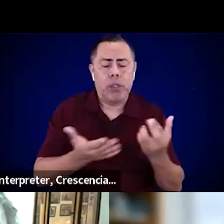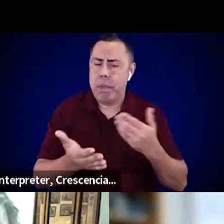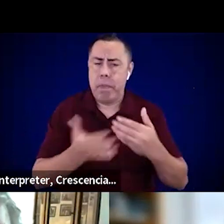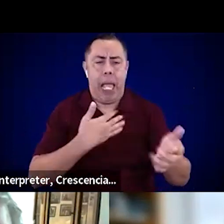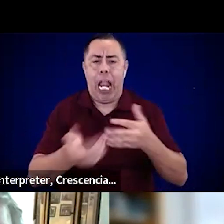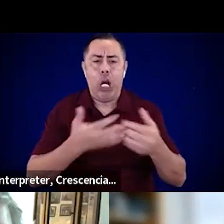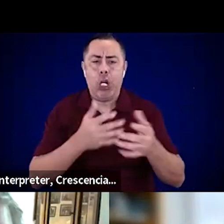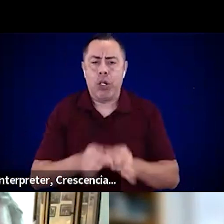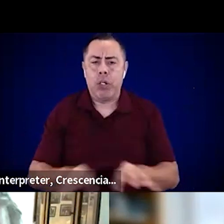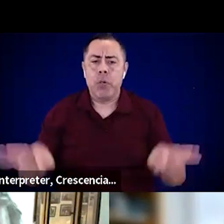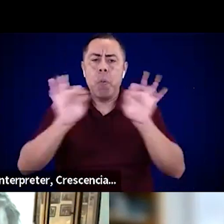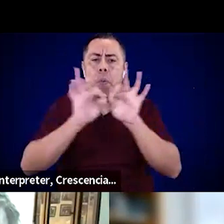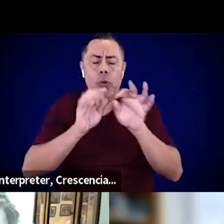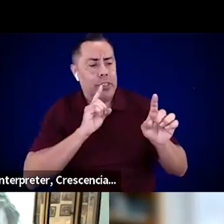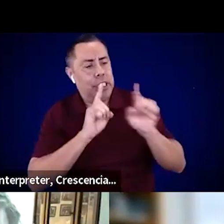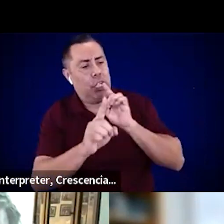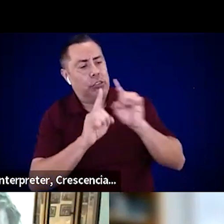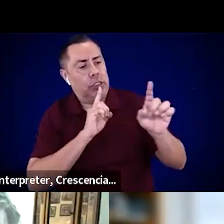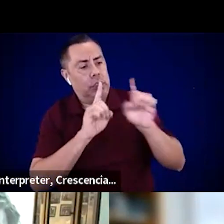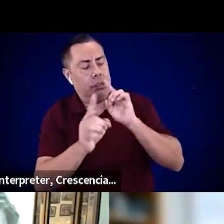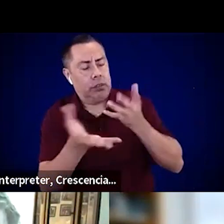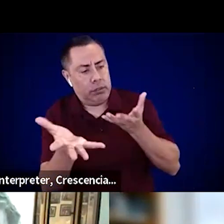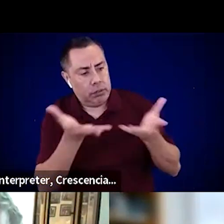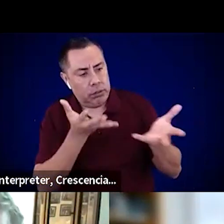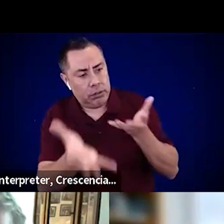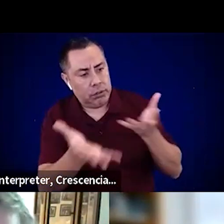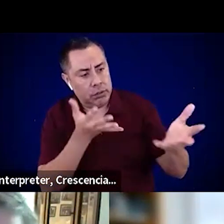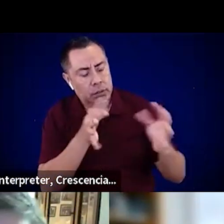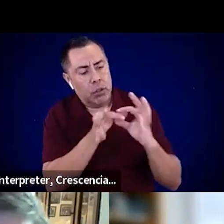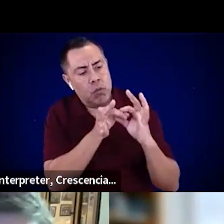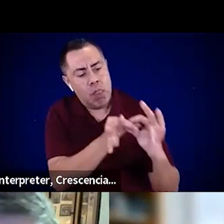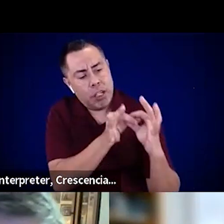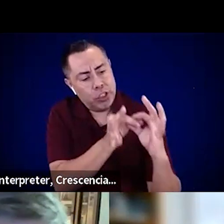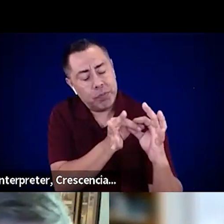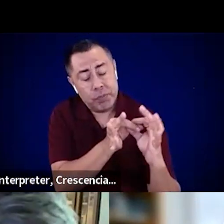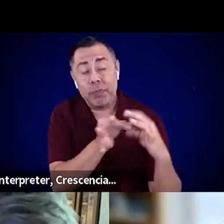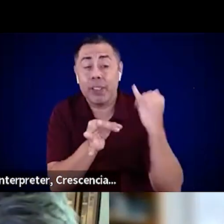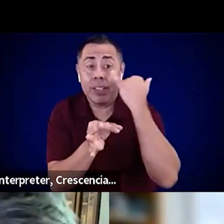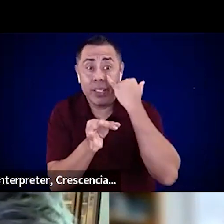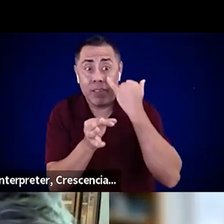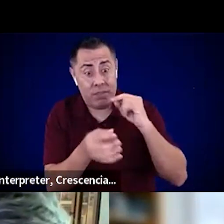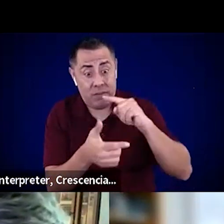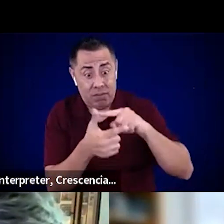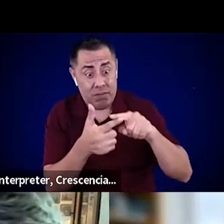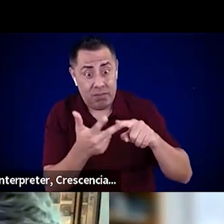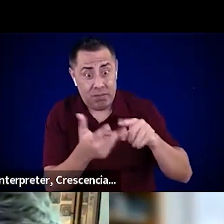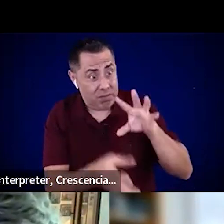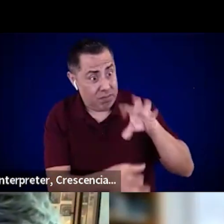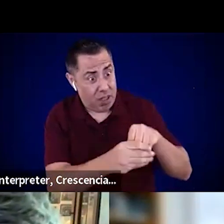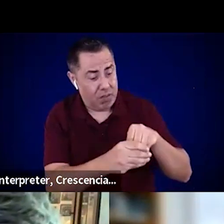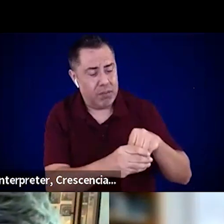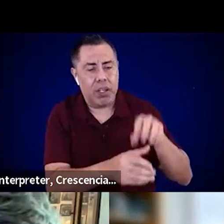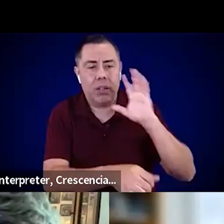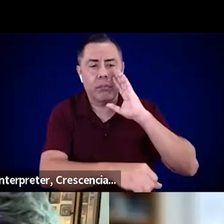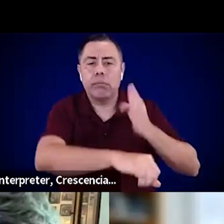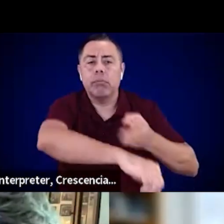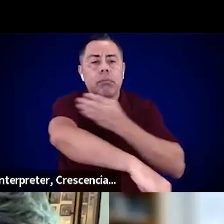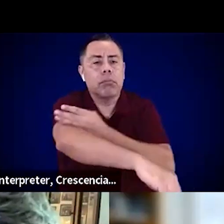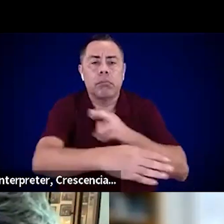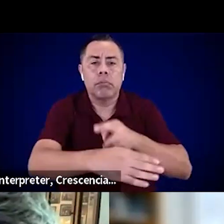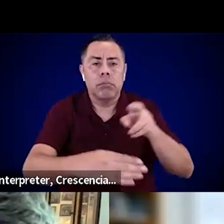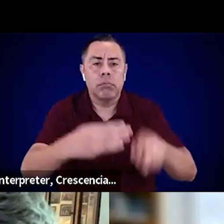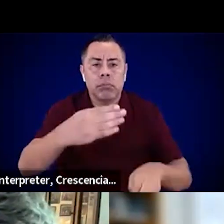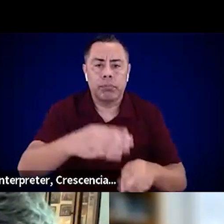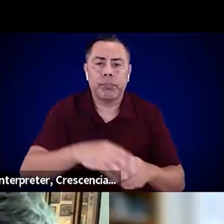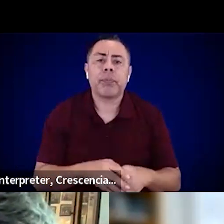if there's a relationship there, everything you do is going to be a better product. And, Heather, that kind of got me thinking a little bit about,